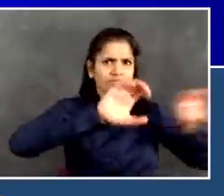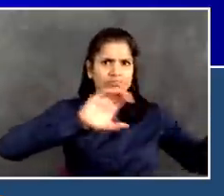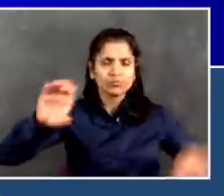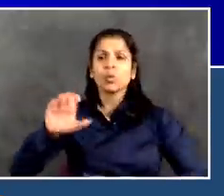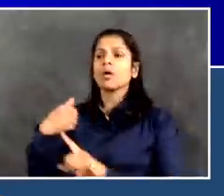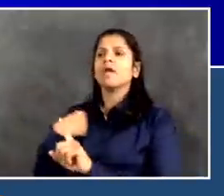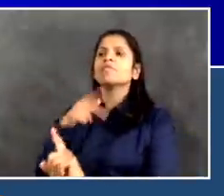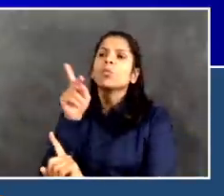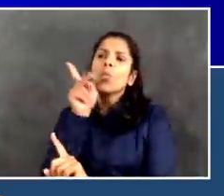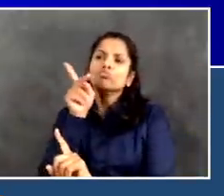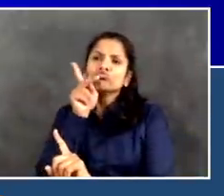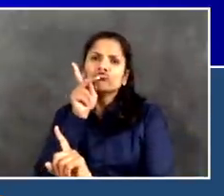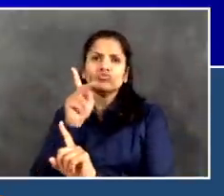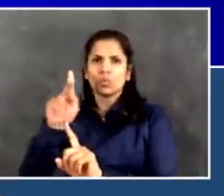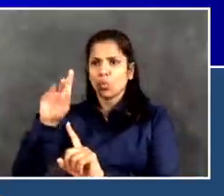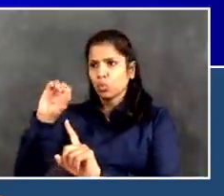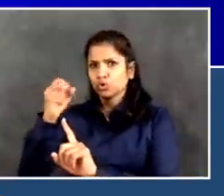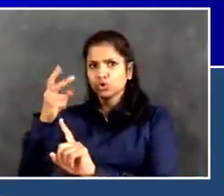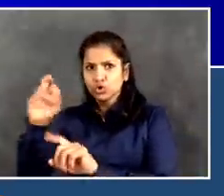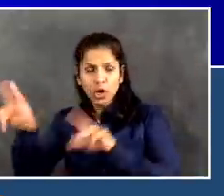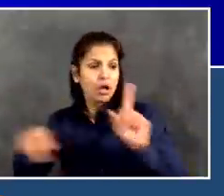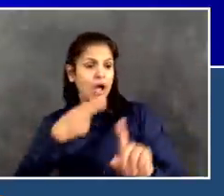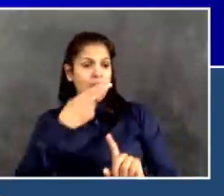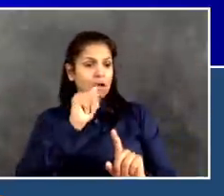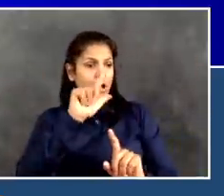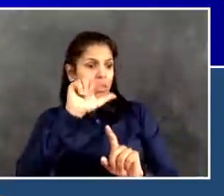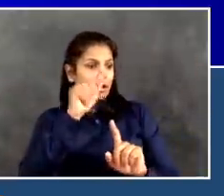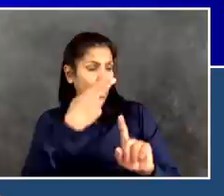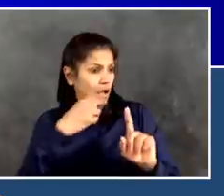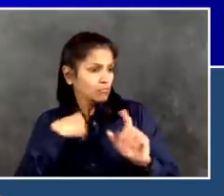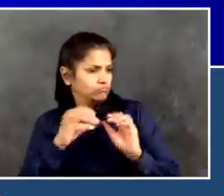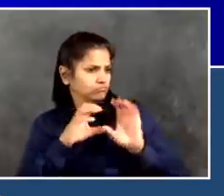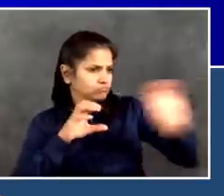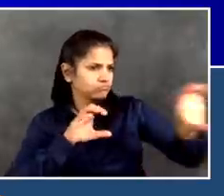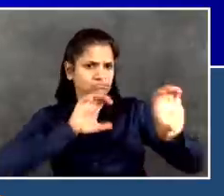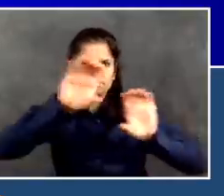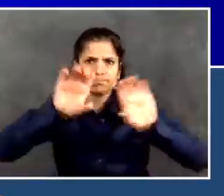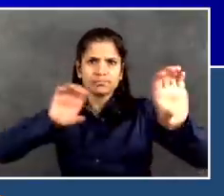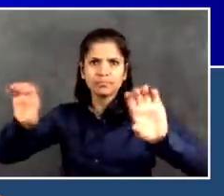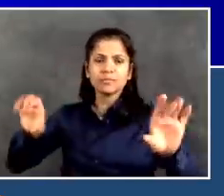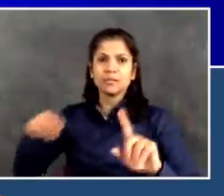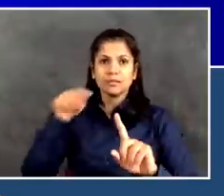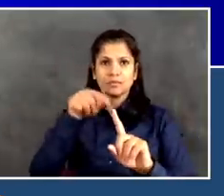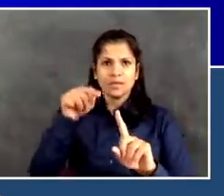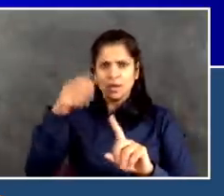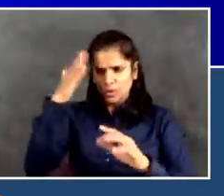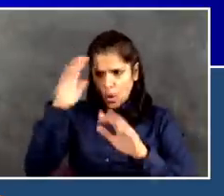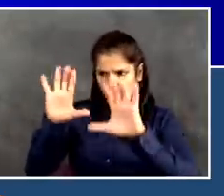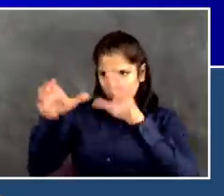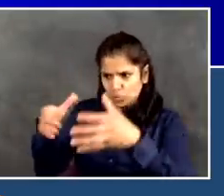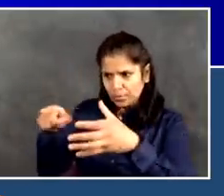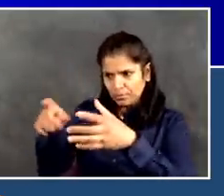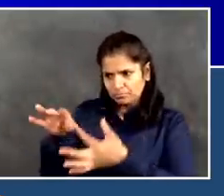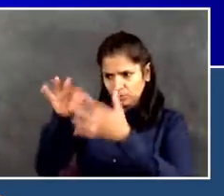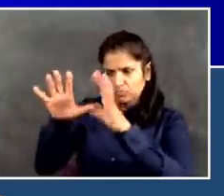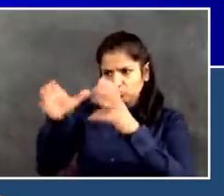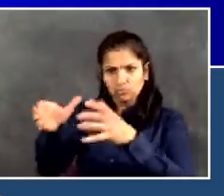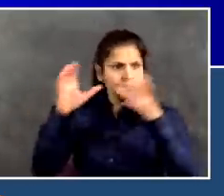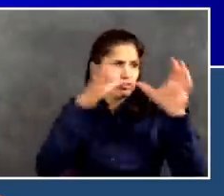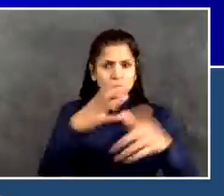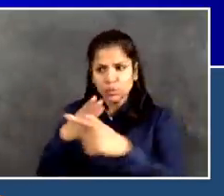We want to respect all the people, all the faiths of New York City. This is part of what makes New York City so great, that we have that mutual respect.